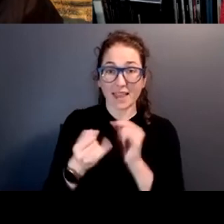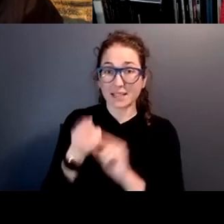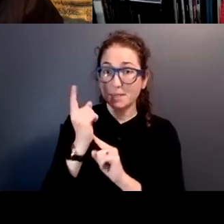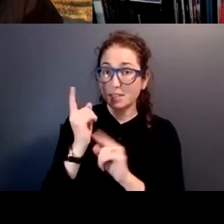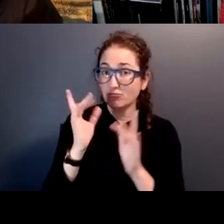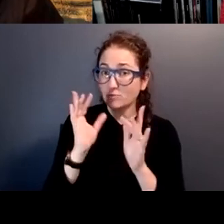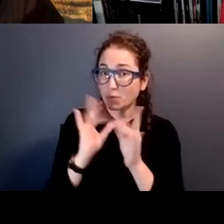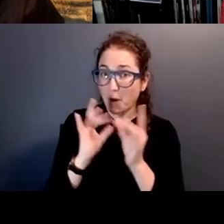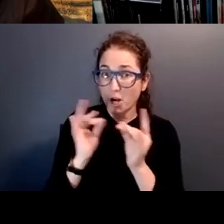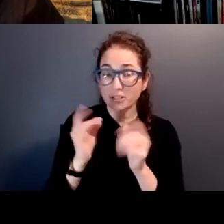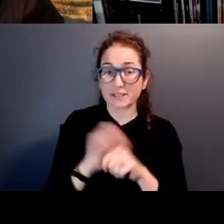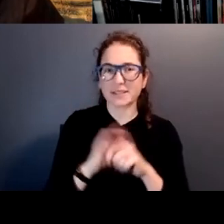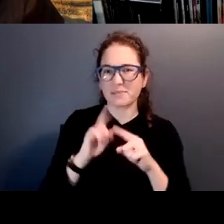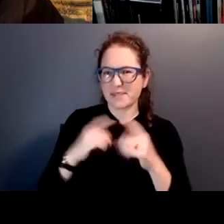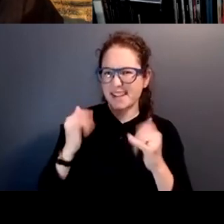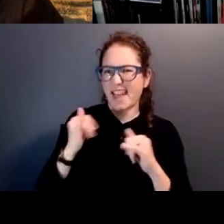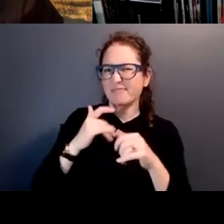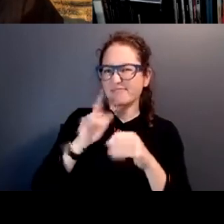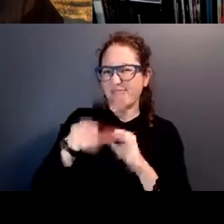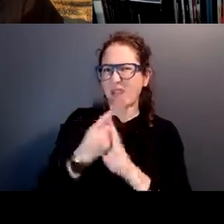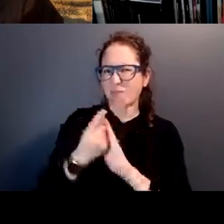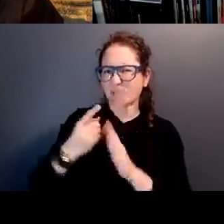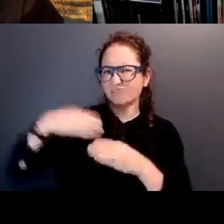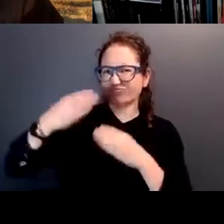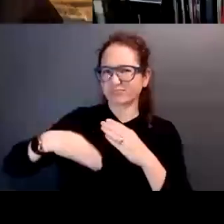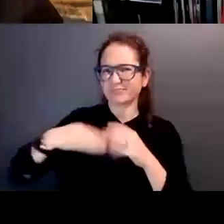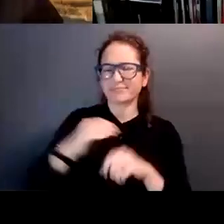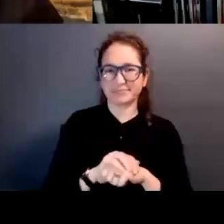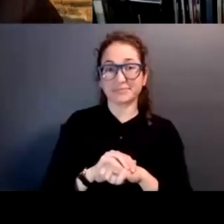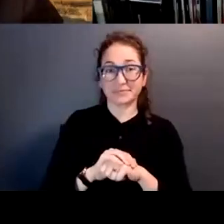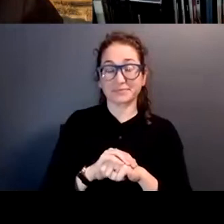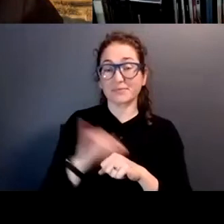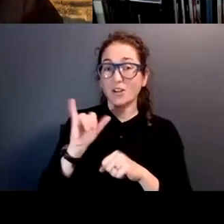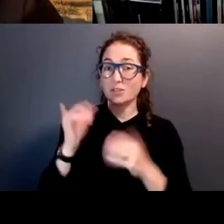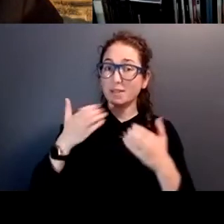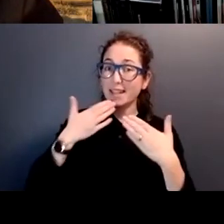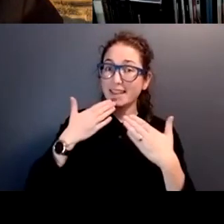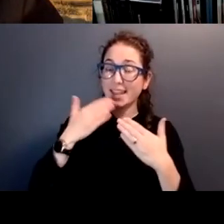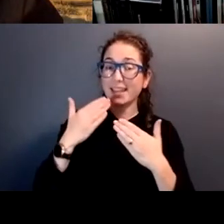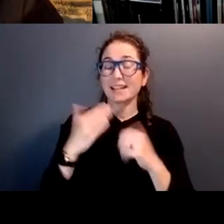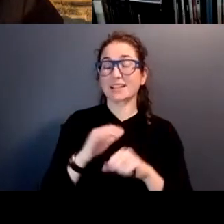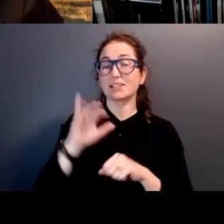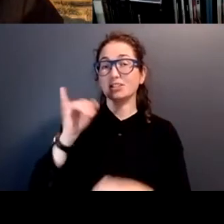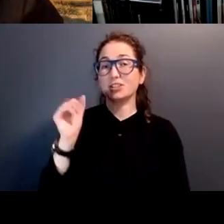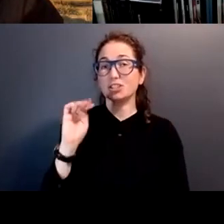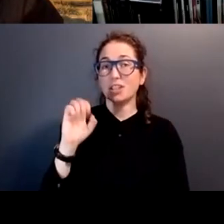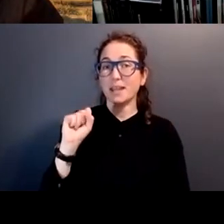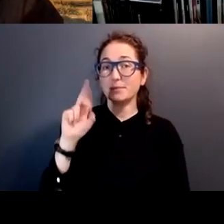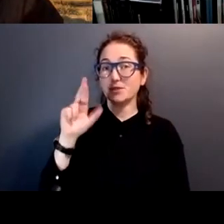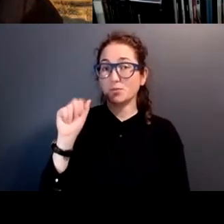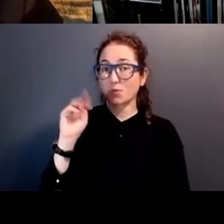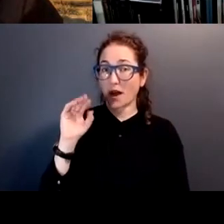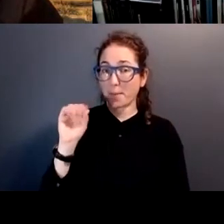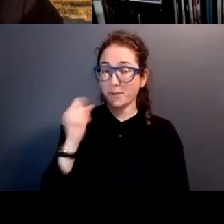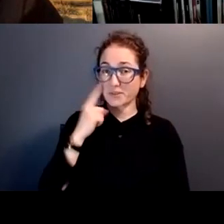but we're coming to the end of the hour, just want to make sure I, I also thank assembly member James Ramos for opening the opening